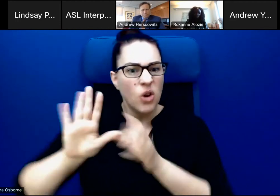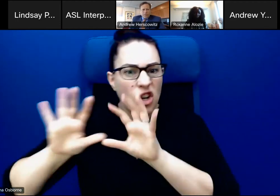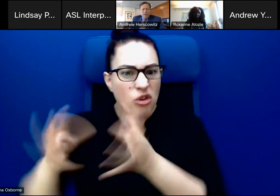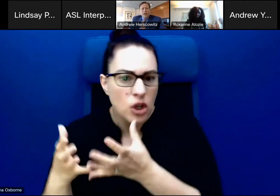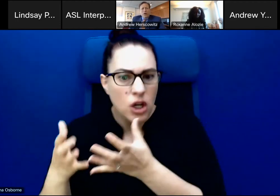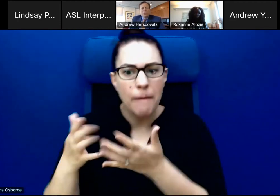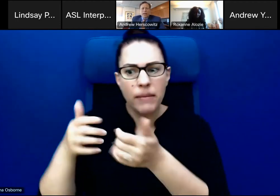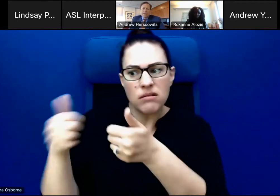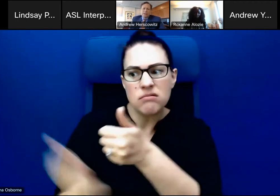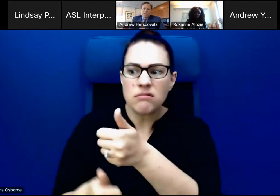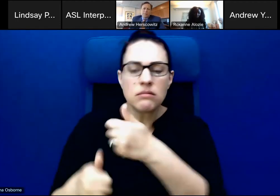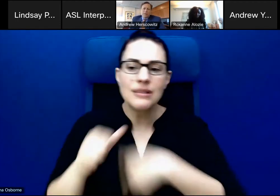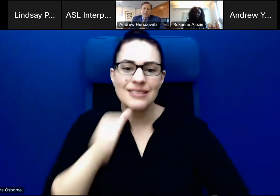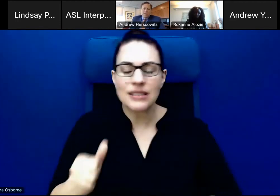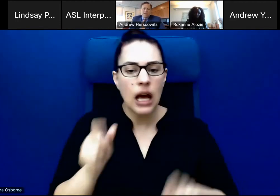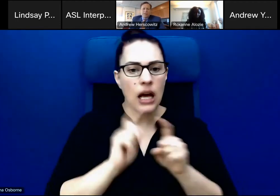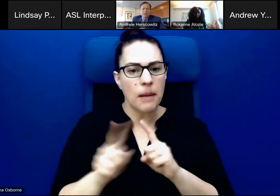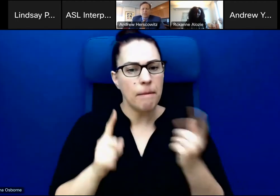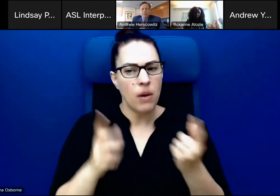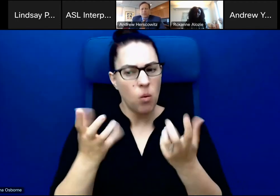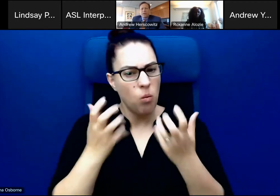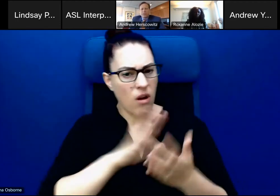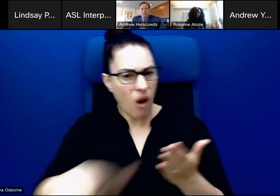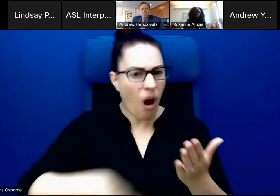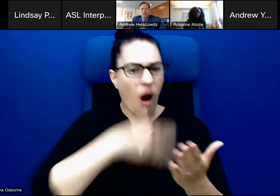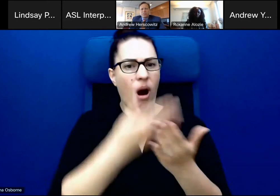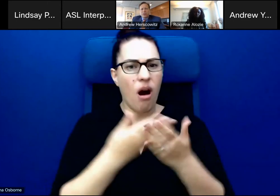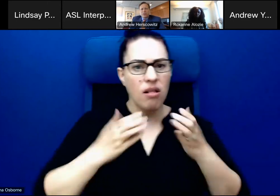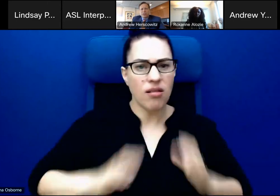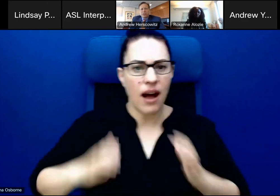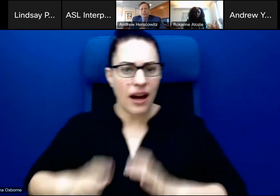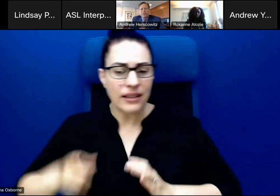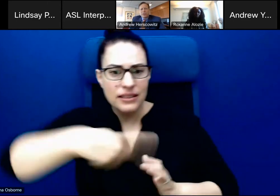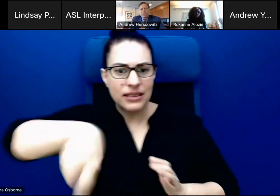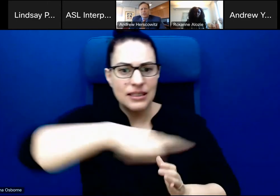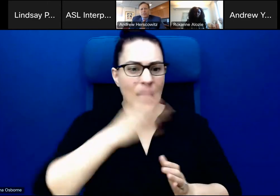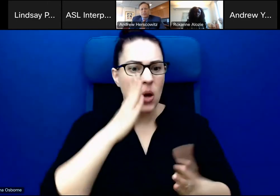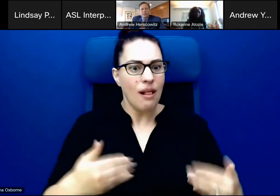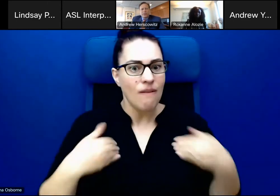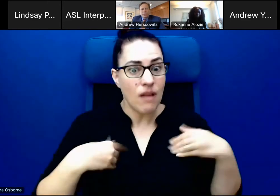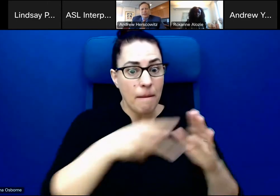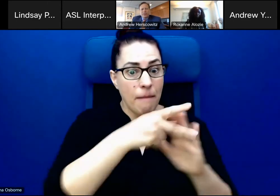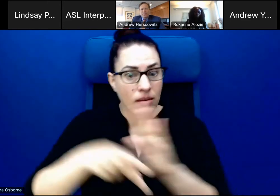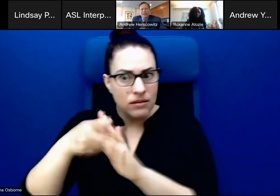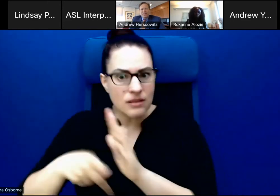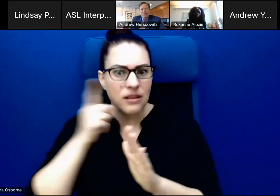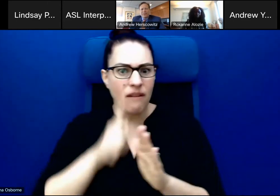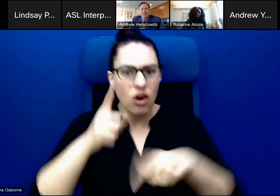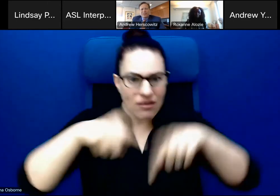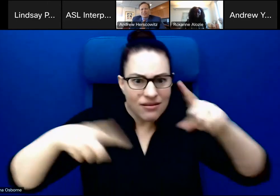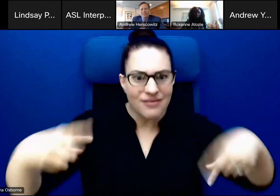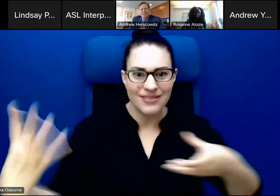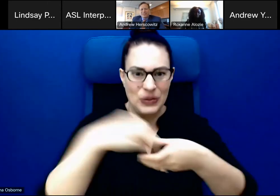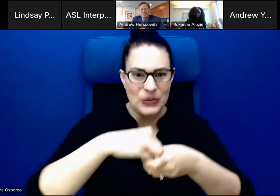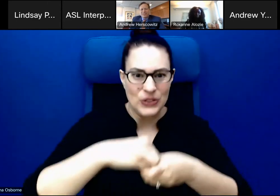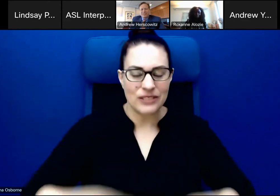that all clients are adopting policies that promote inclusivity as well. So we look forward to working with you. And again, I turn it back over to you,